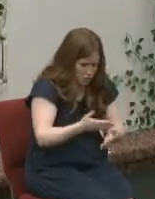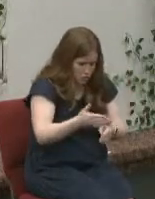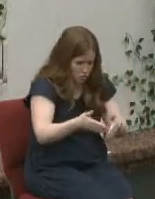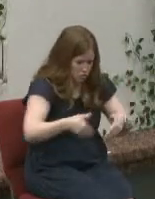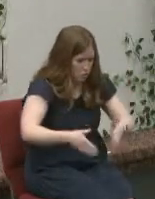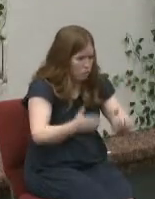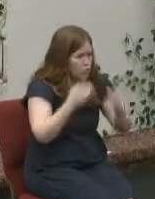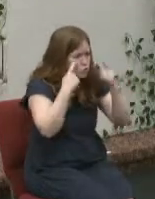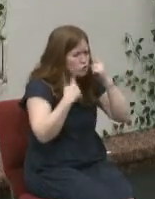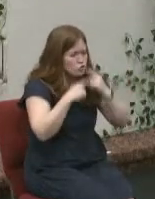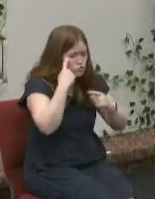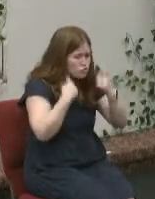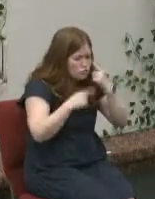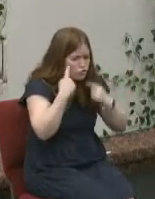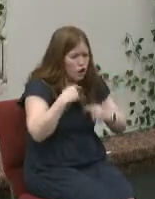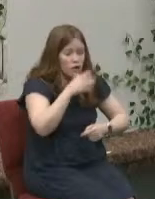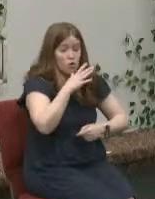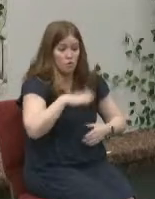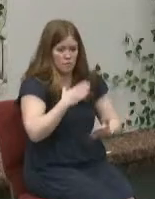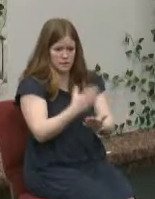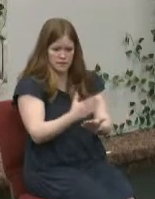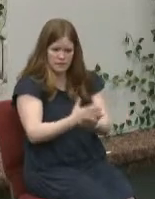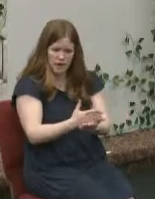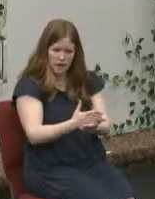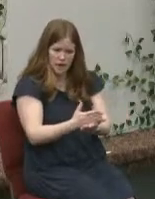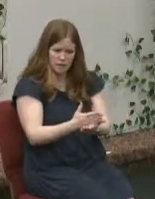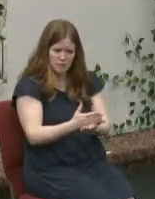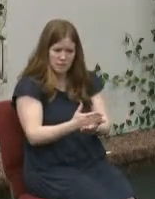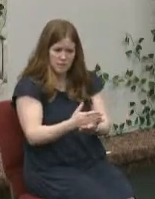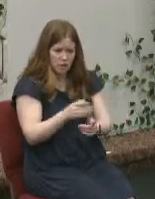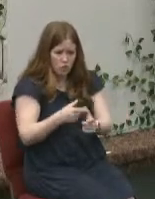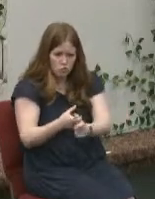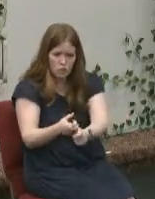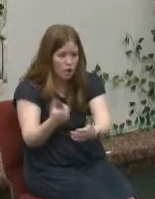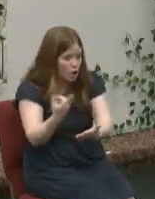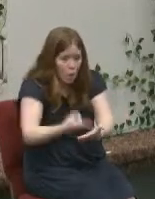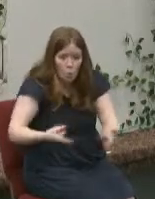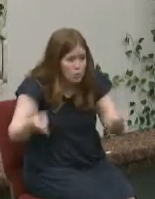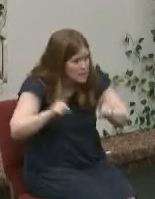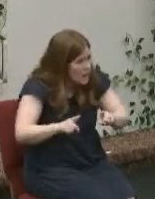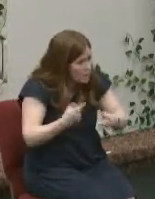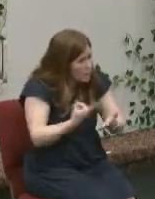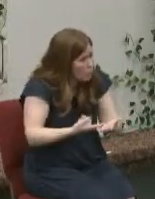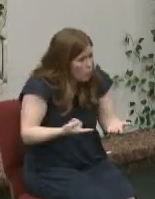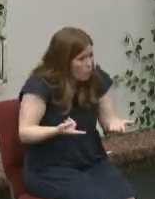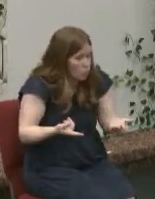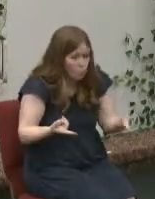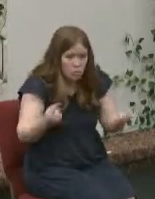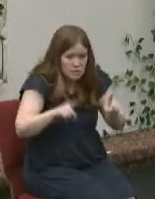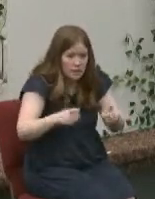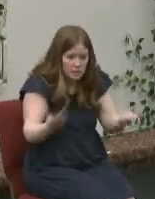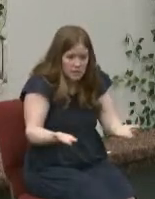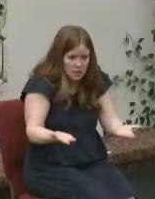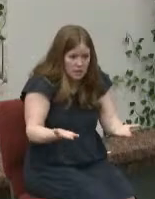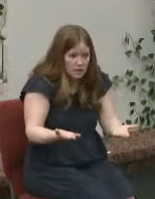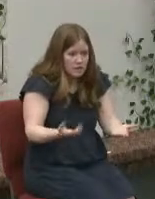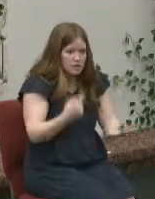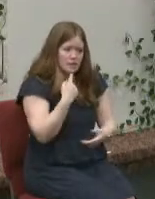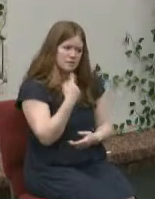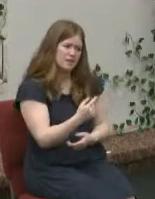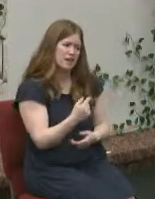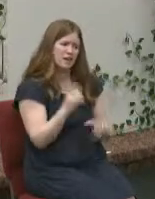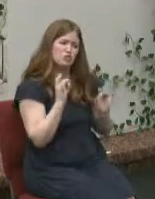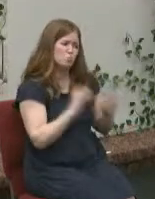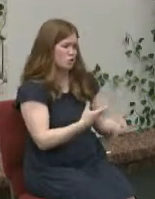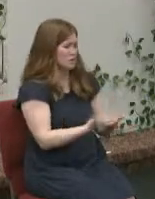crying so she stops on the side of the road and she runs up to him she goes what has happened what is going on he goes you're not going to believe this